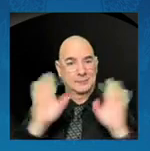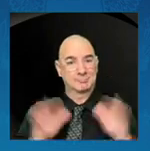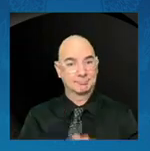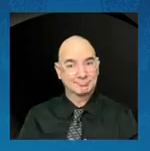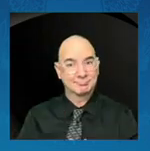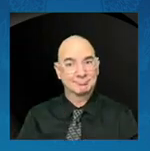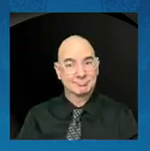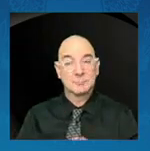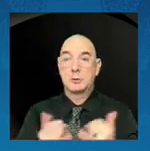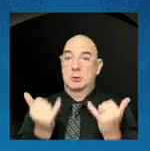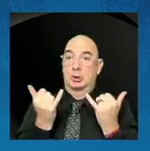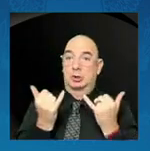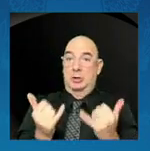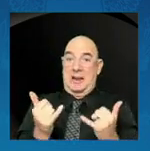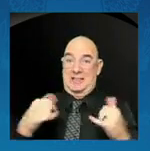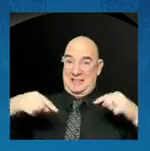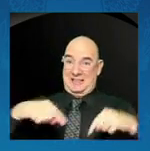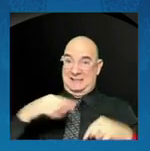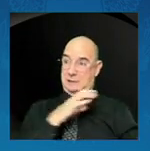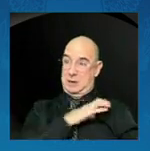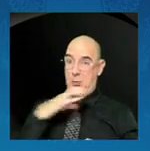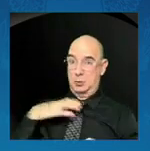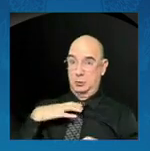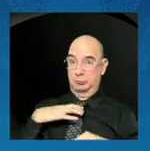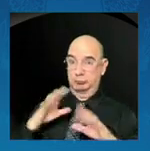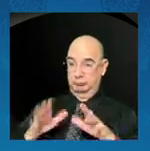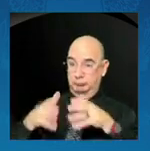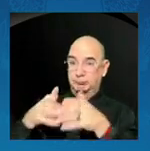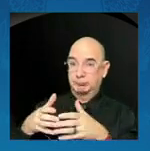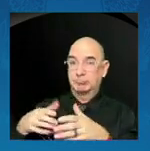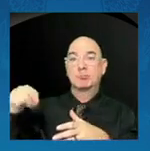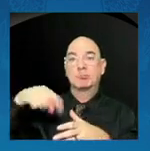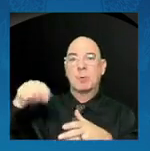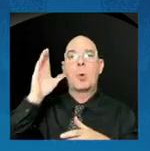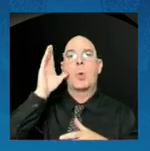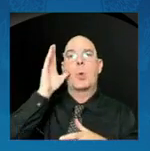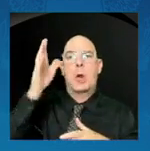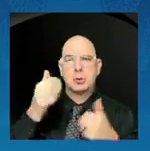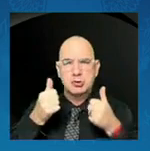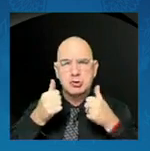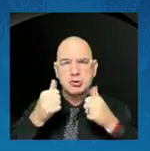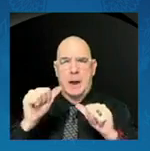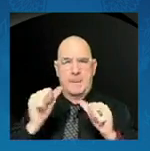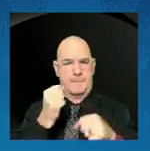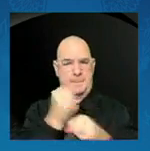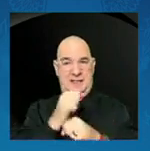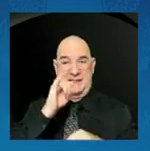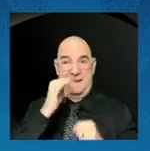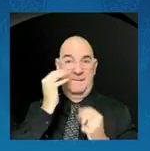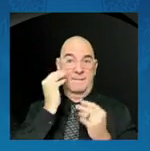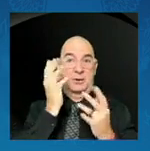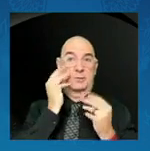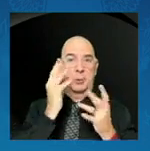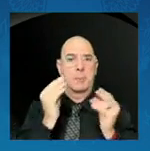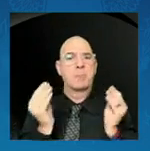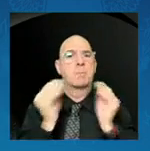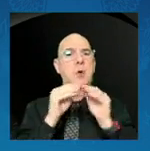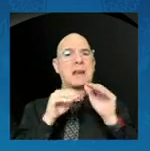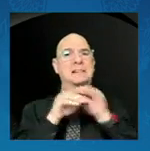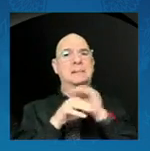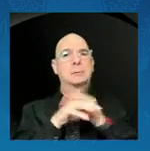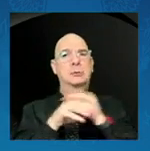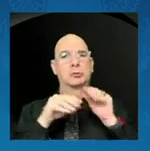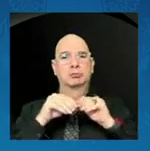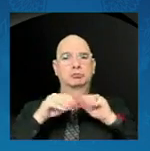to make this data more accessible to more people. And we will expand our global partnerships